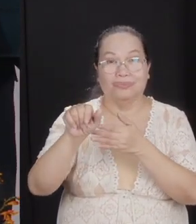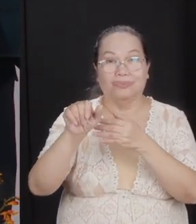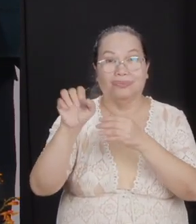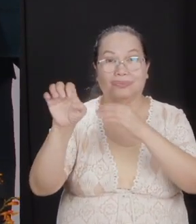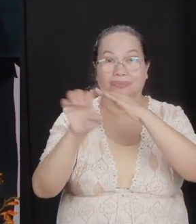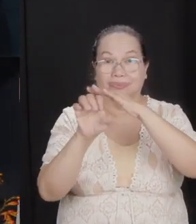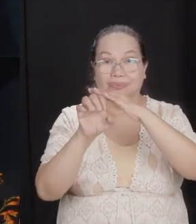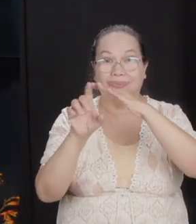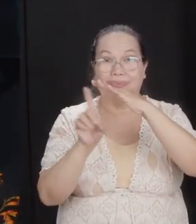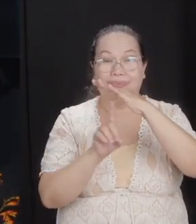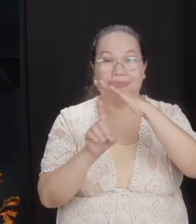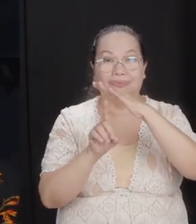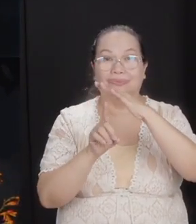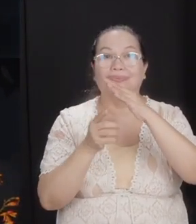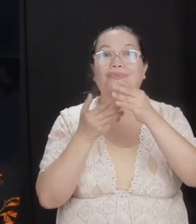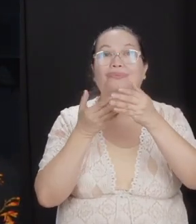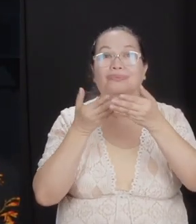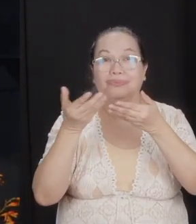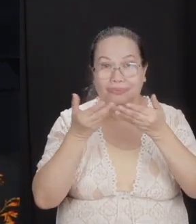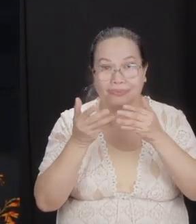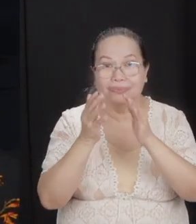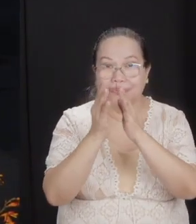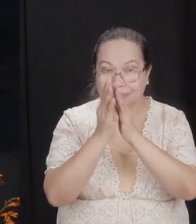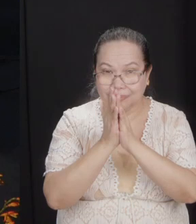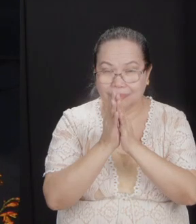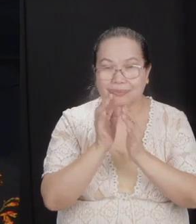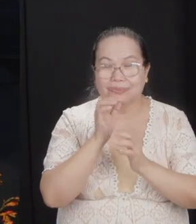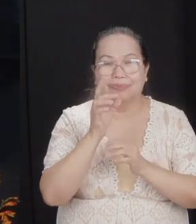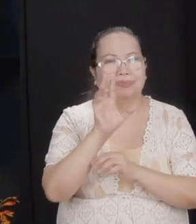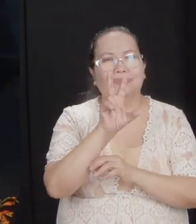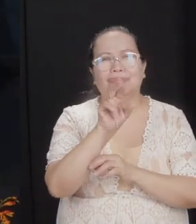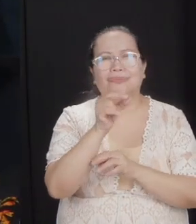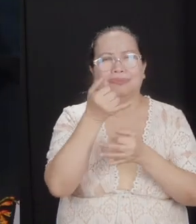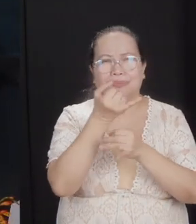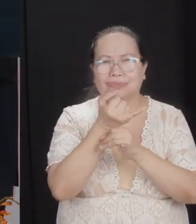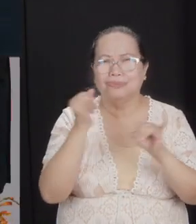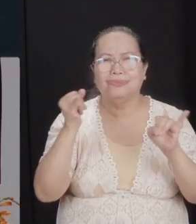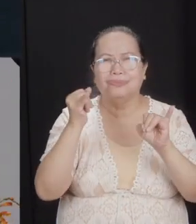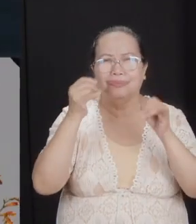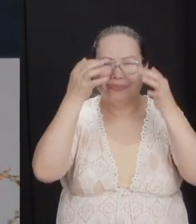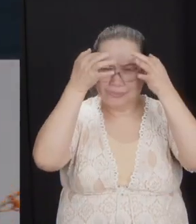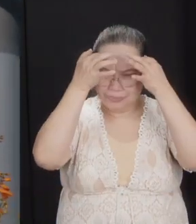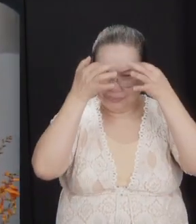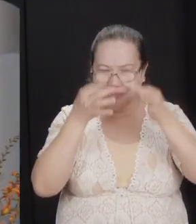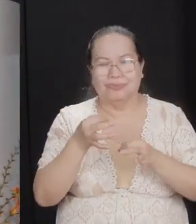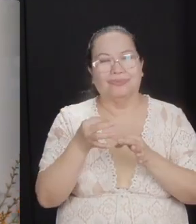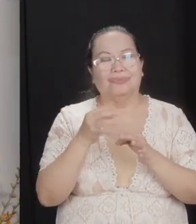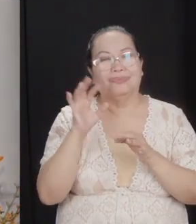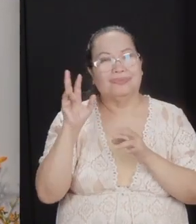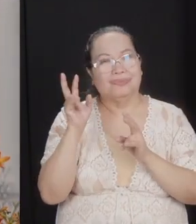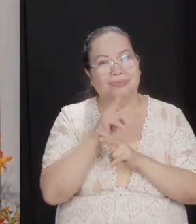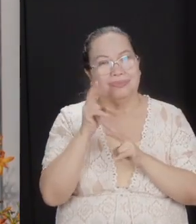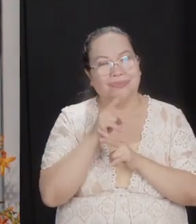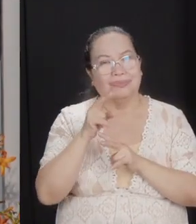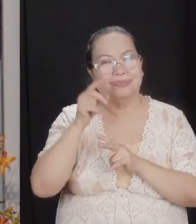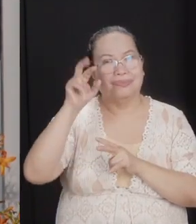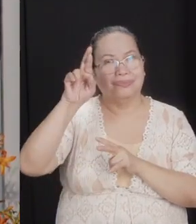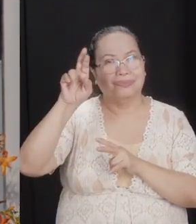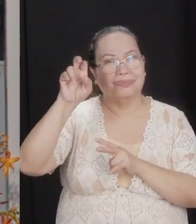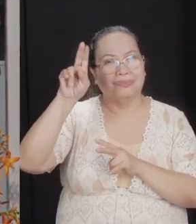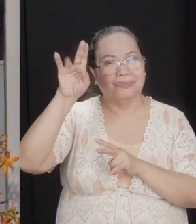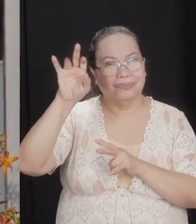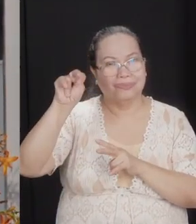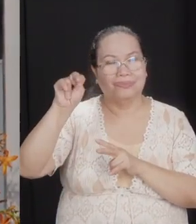same. Consult them. Don't go it alone. You will do the same mistake of Reuben, God, and Manasseh. You're in a